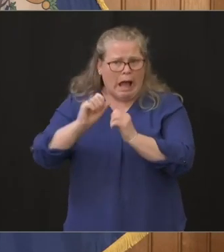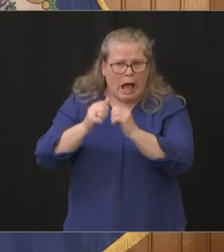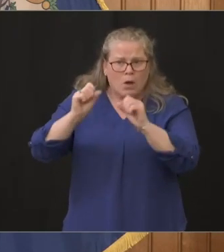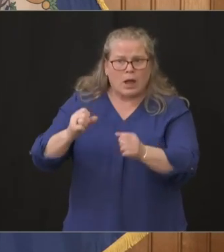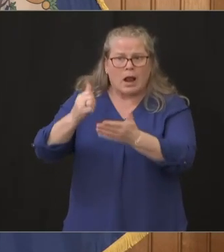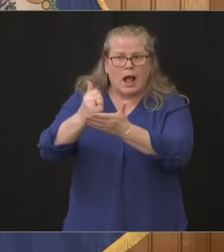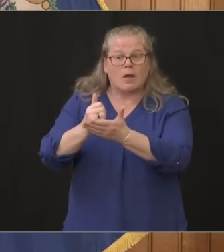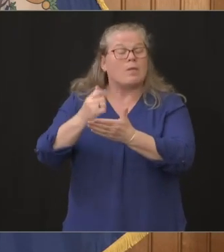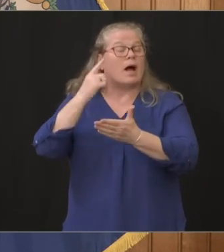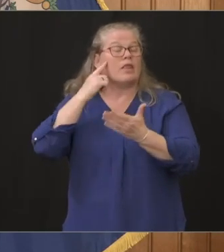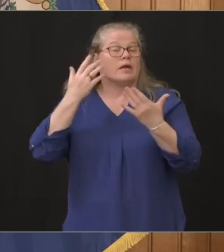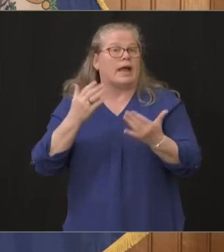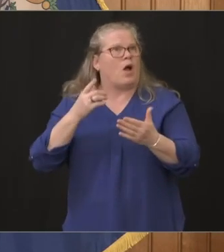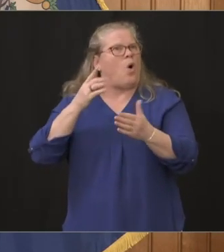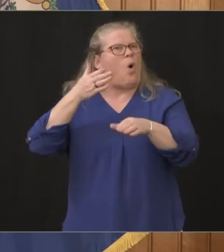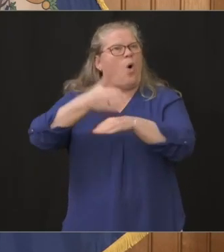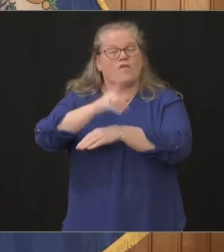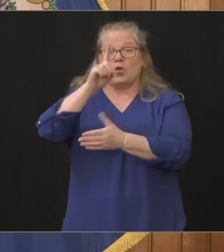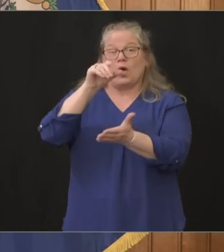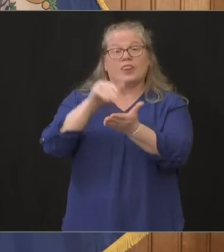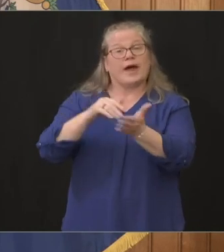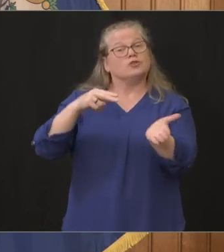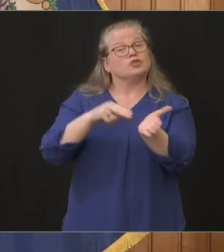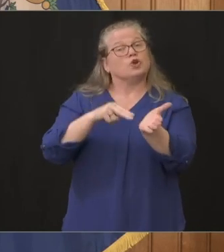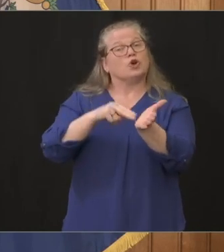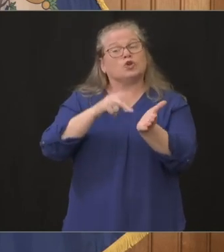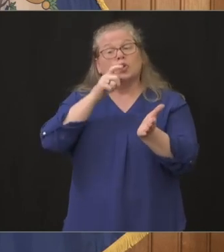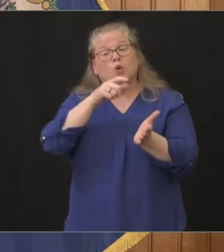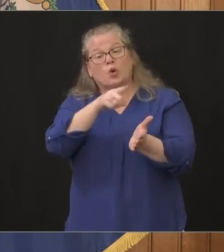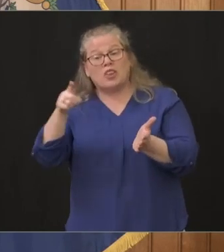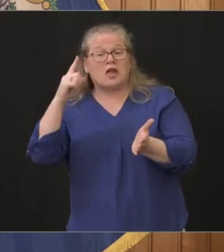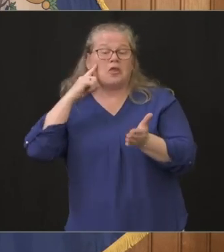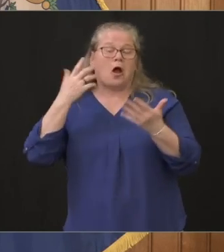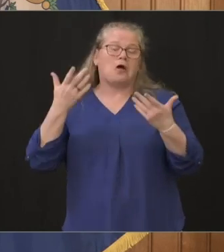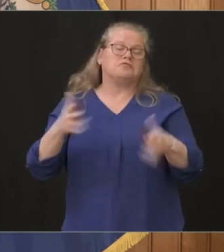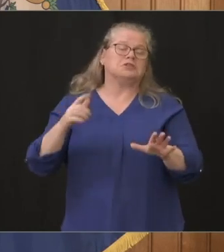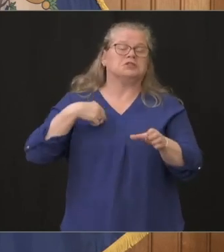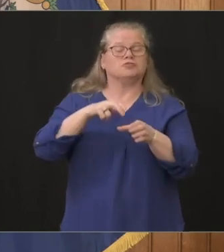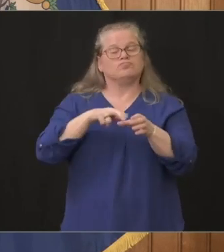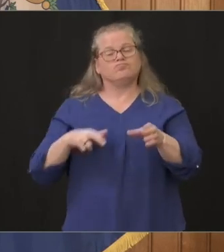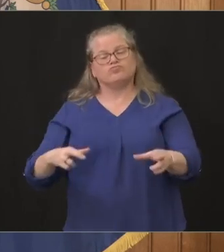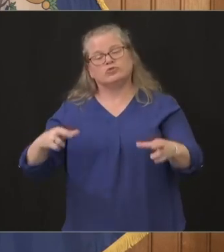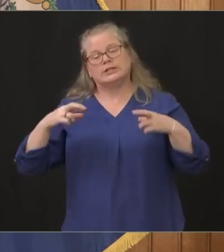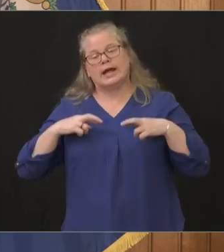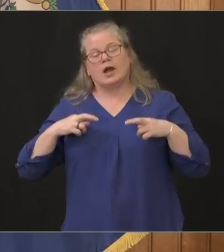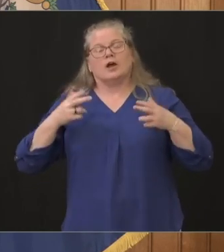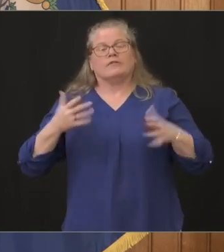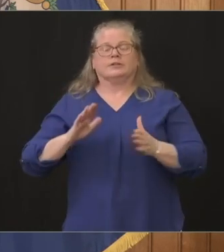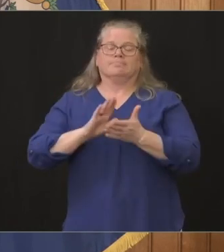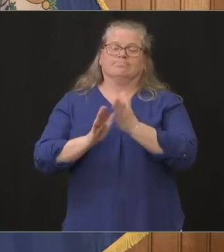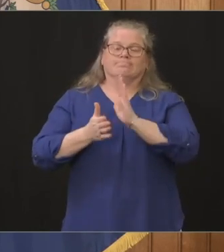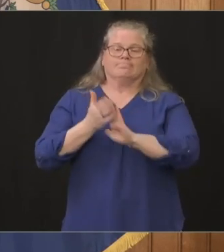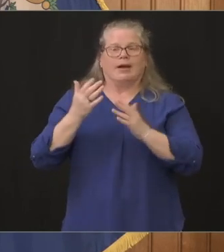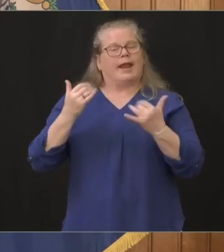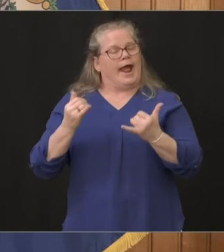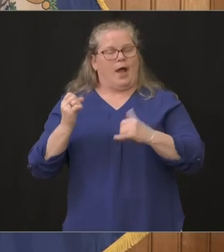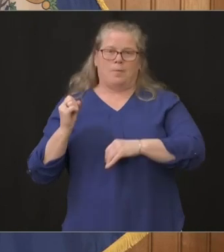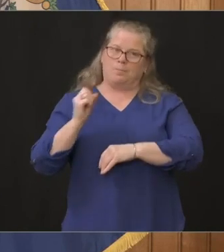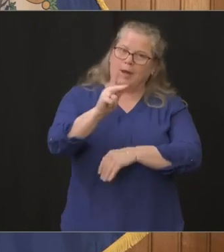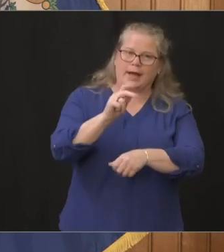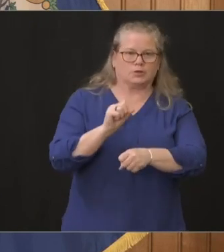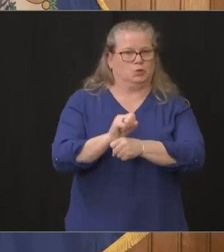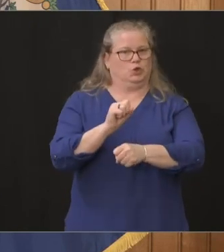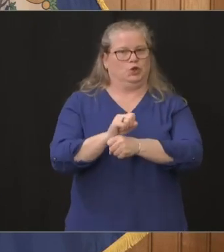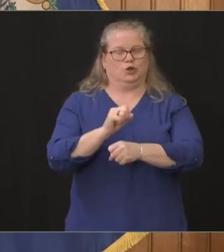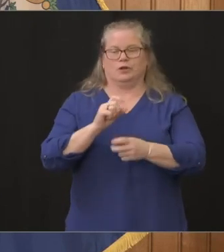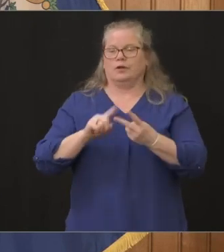nurses folks who thought they were settling into a comfortable retirement getting back in the game we need folks who are about to get out of medical school in